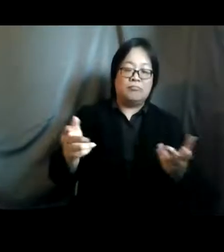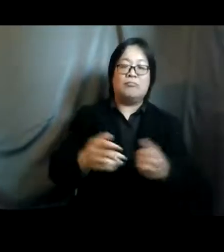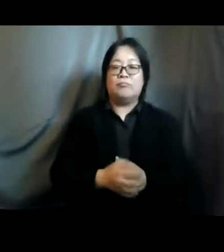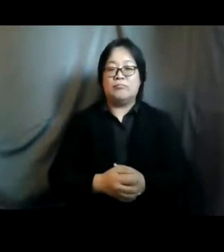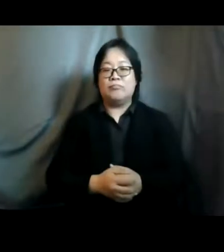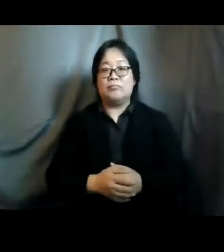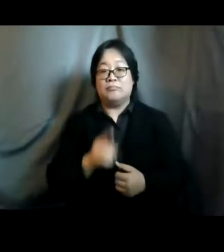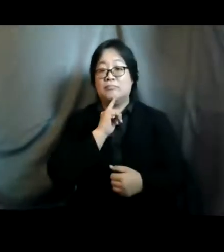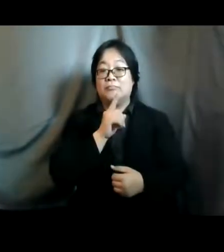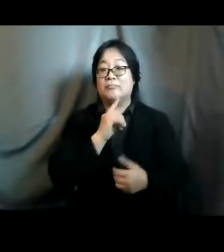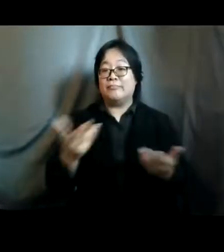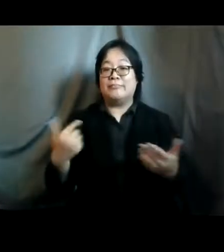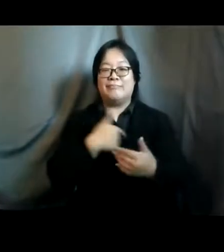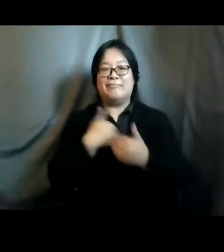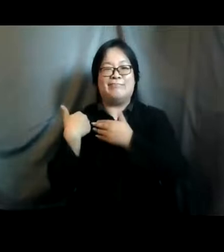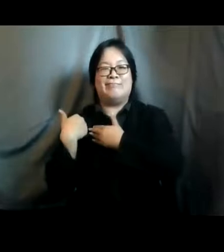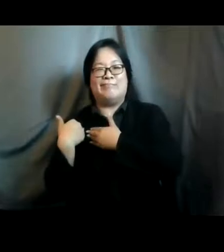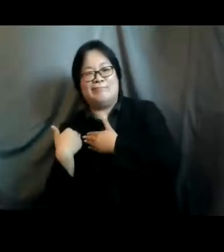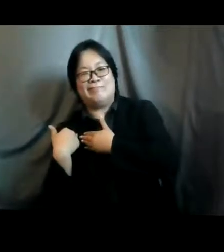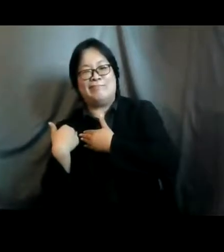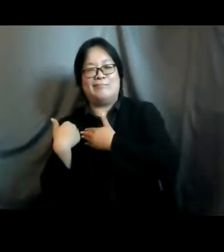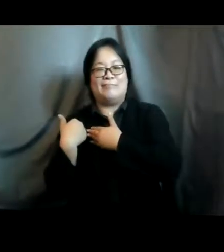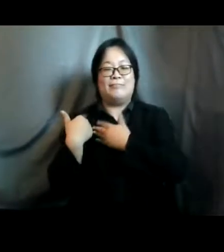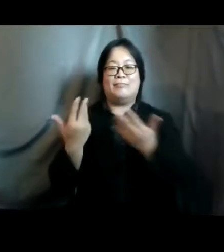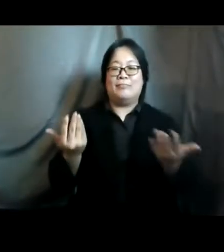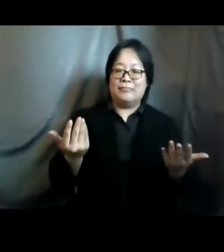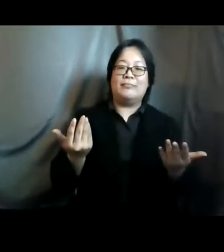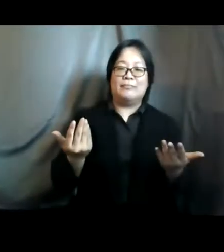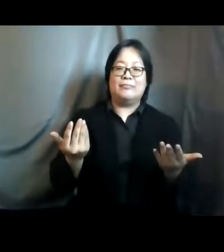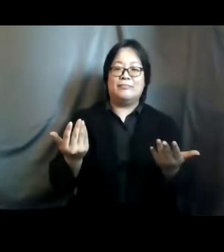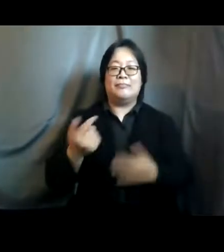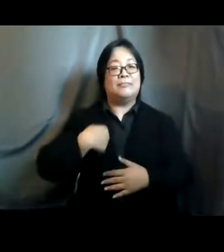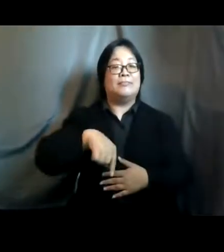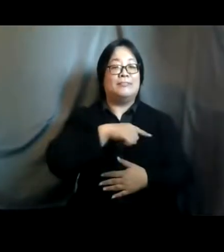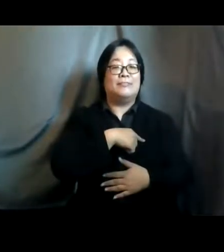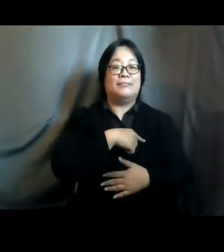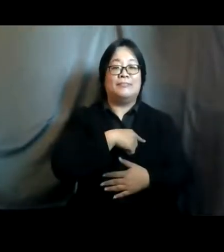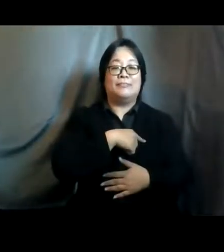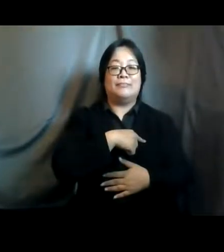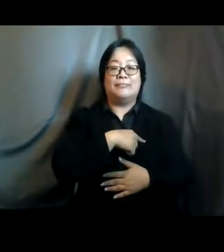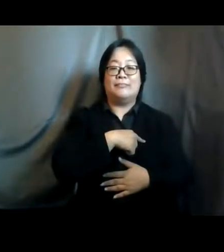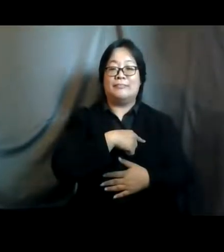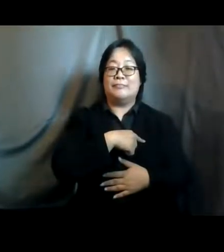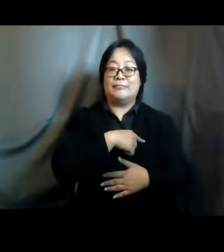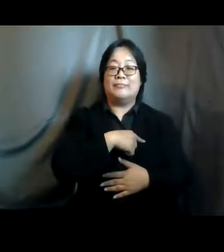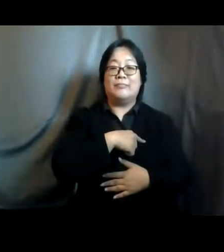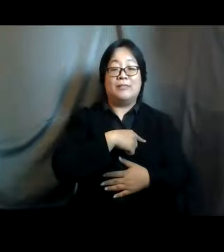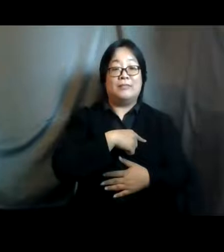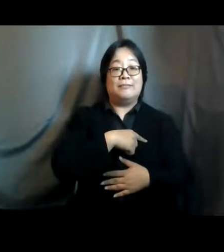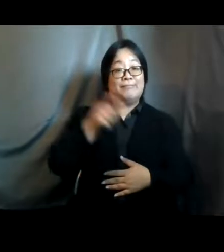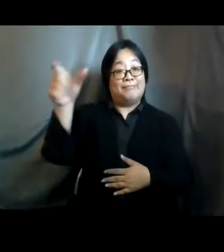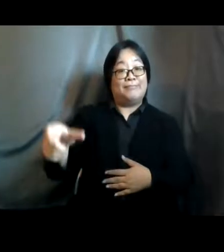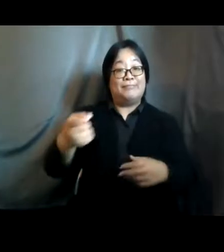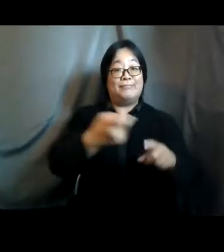i'm quite sure that uh uh that you know our uh ambassador from fiji will actually talk to that uh